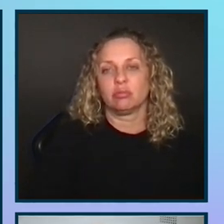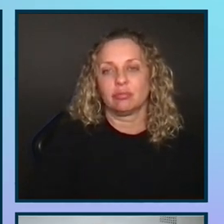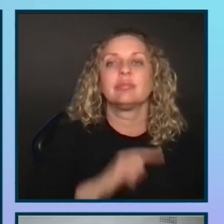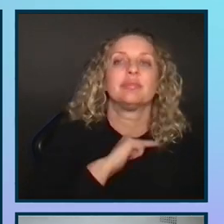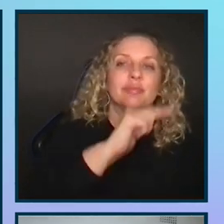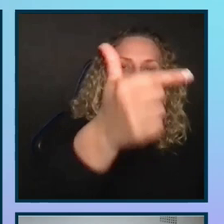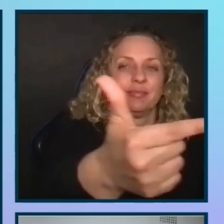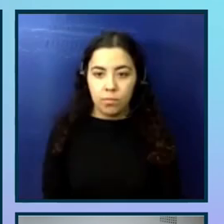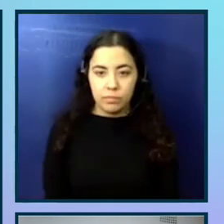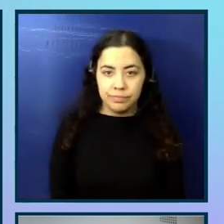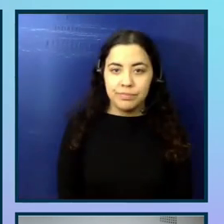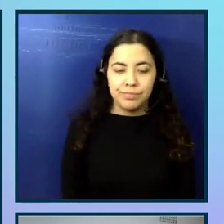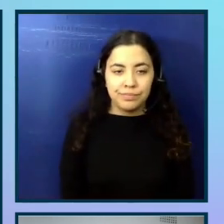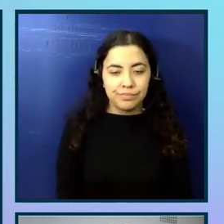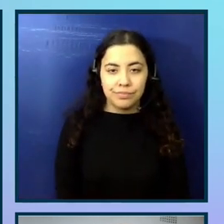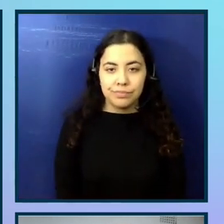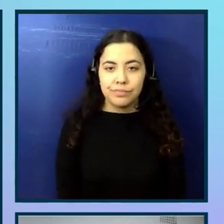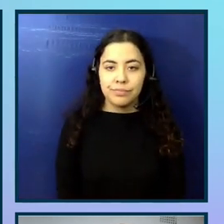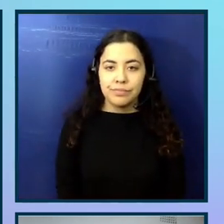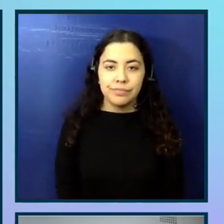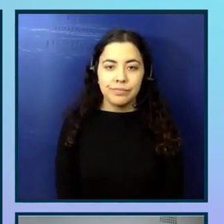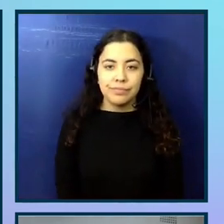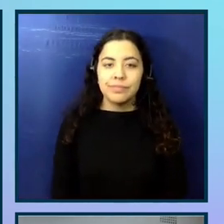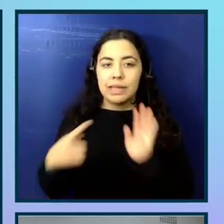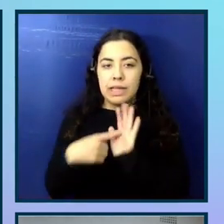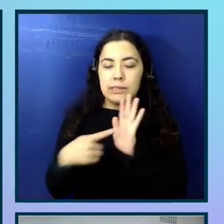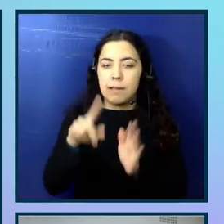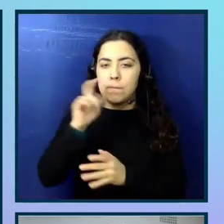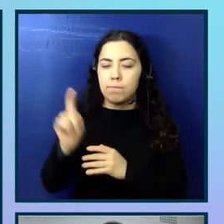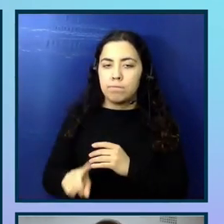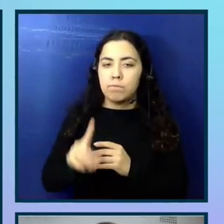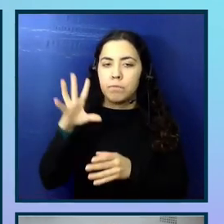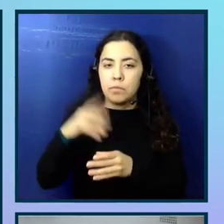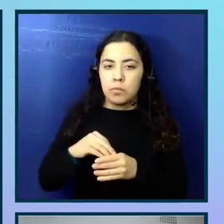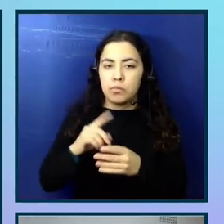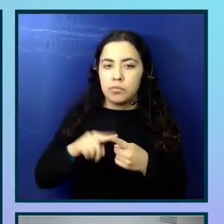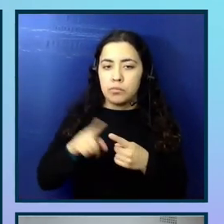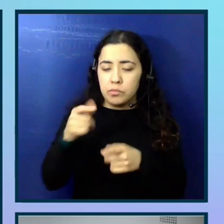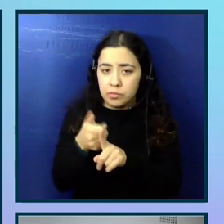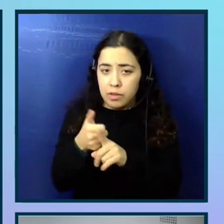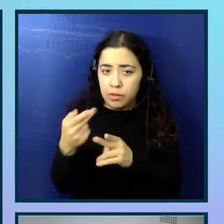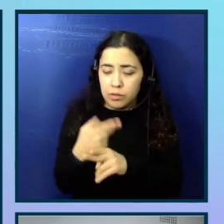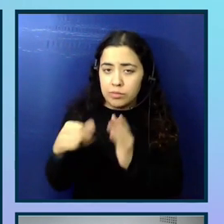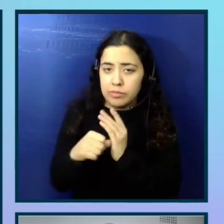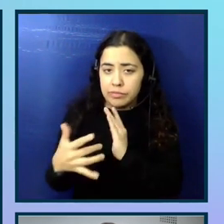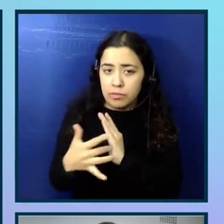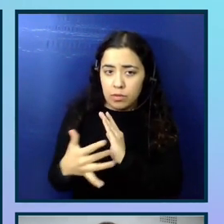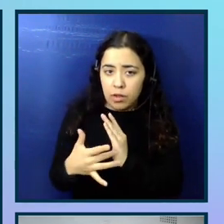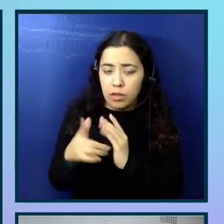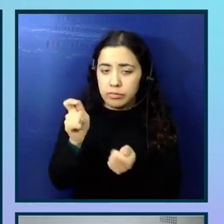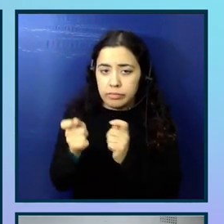Some of the example questions include, Do you use any assistive technology or adaptive